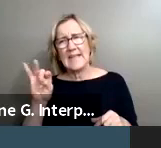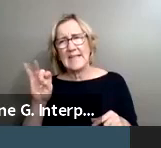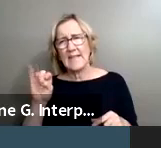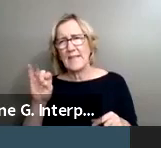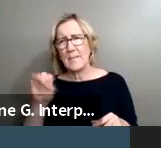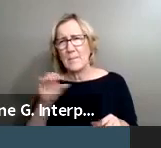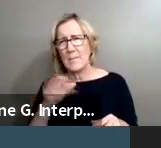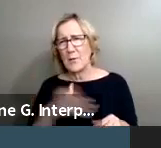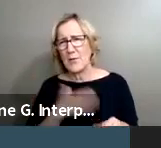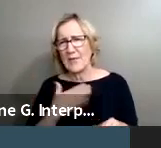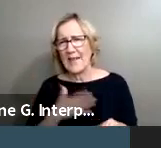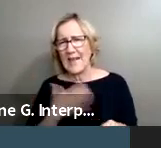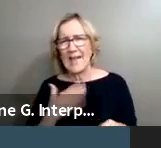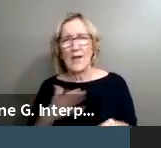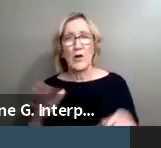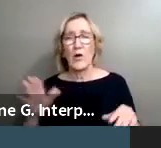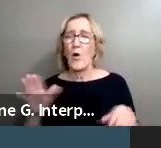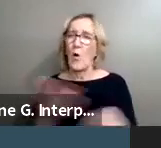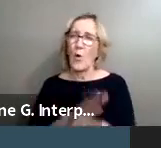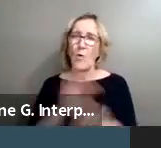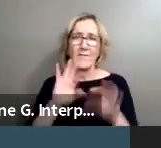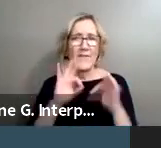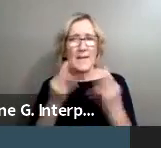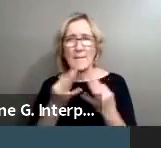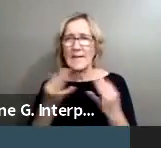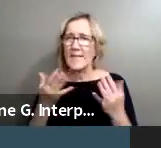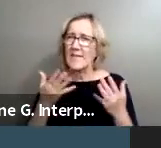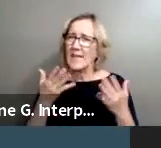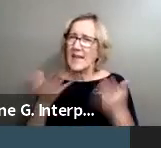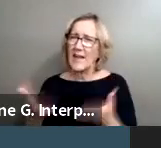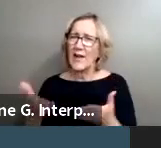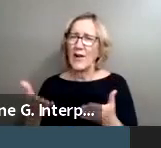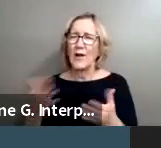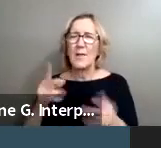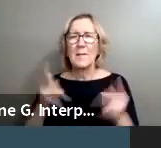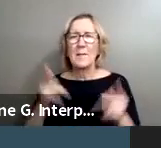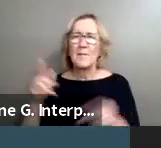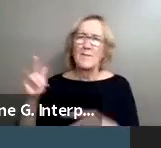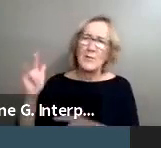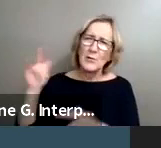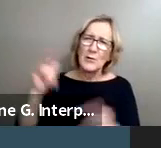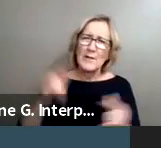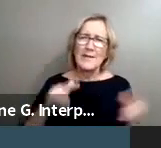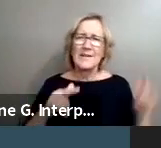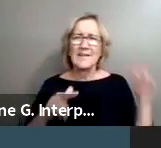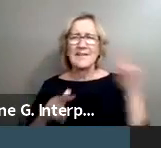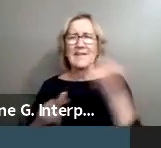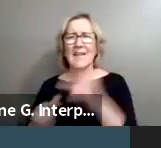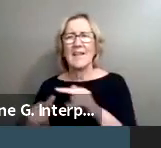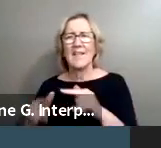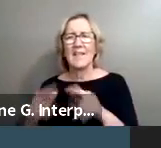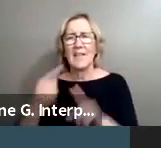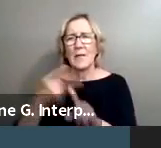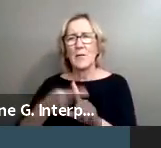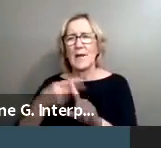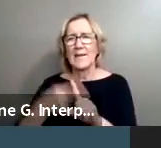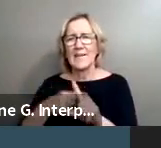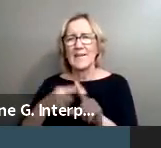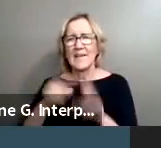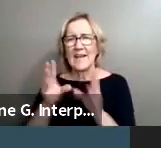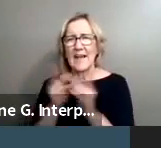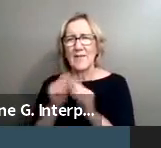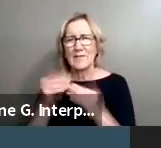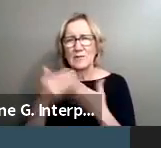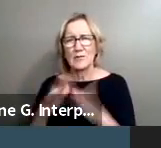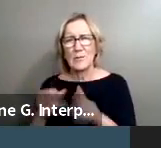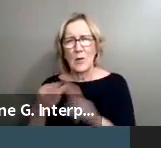And her whole entire family was there. People flew in. They rented out a conference room and a hotel and just threw this